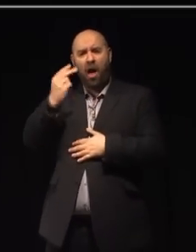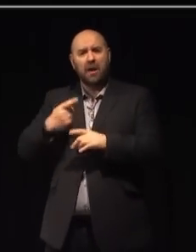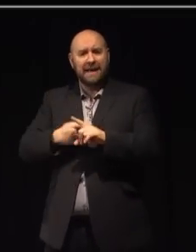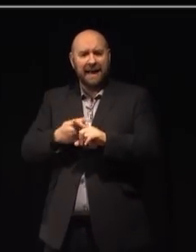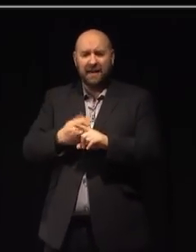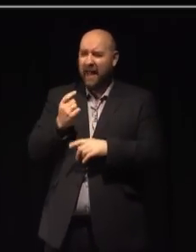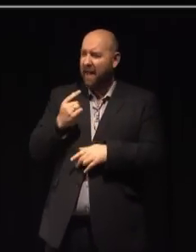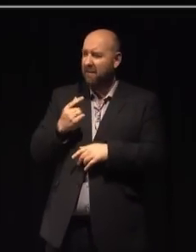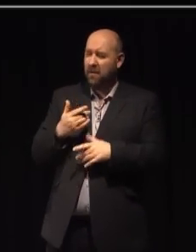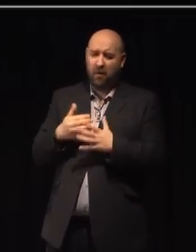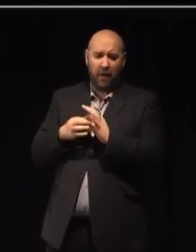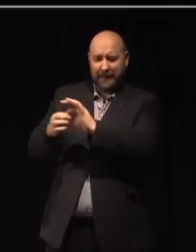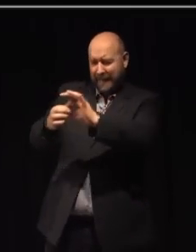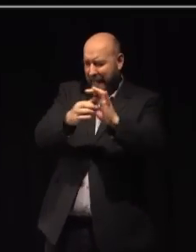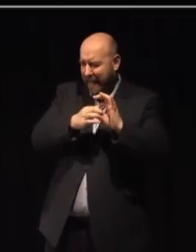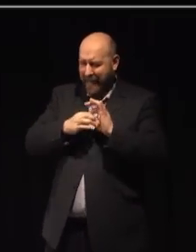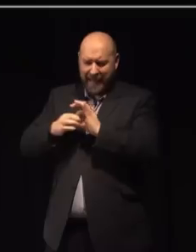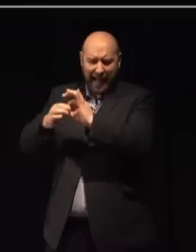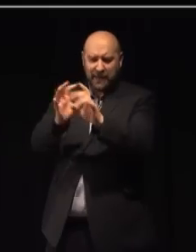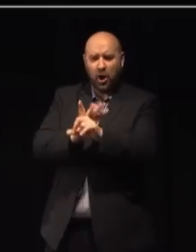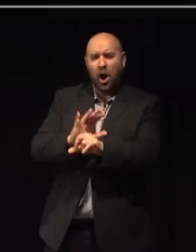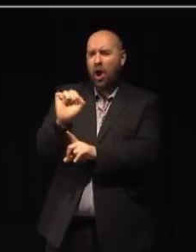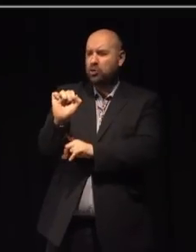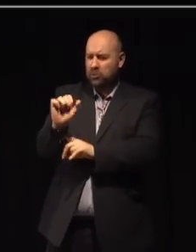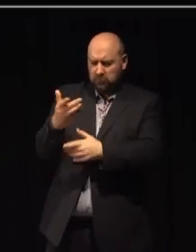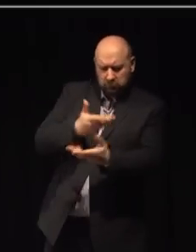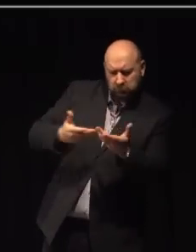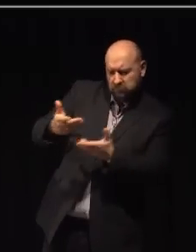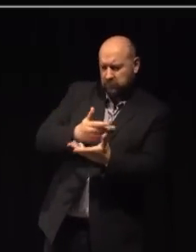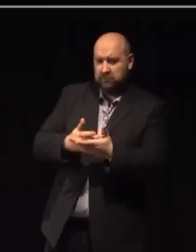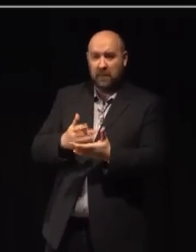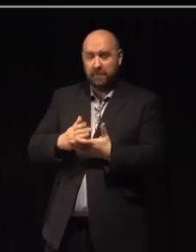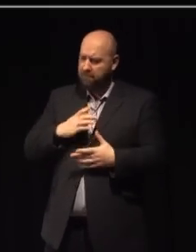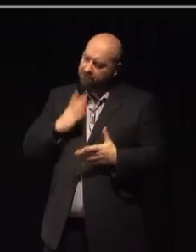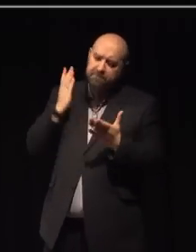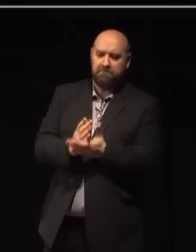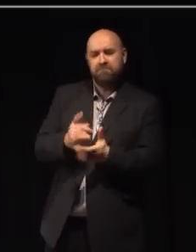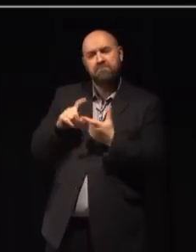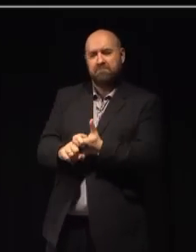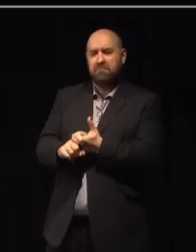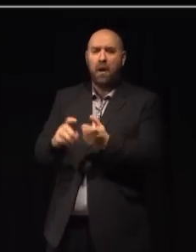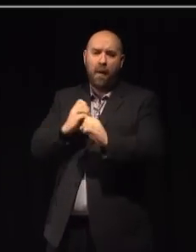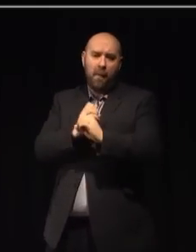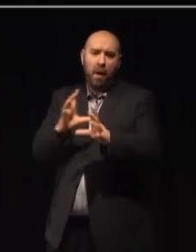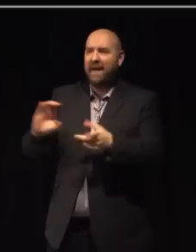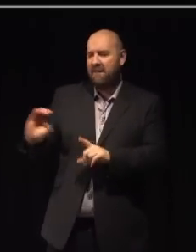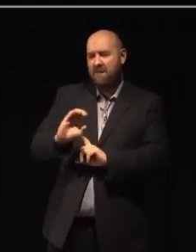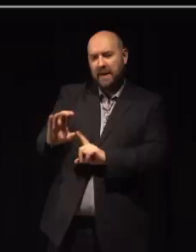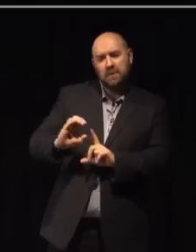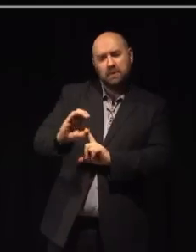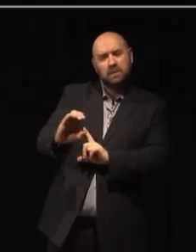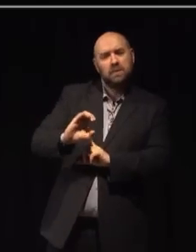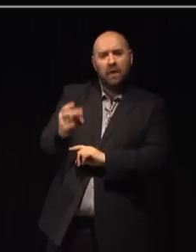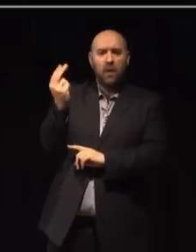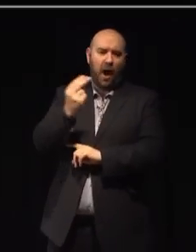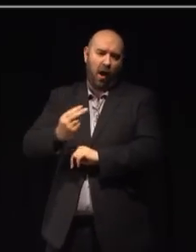interconnected cultural ecology. It's reinforced my absolute commitment to public investment in the arts, in museums,